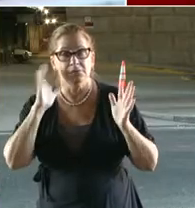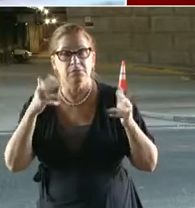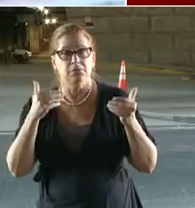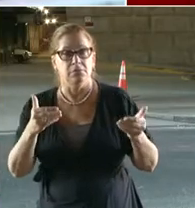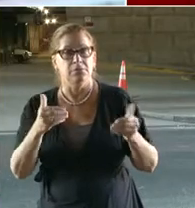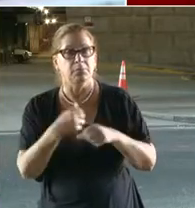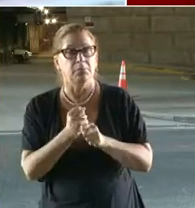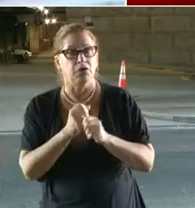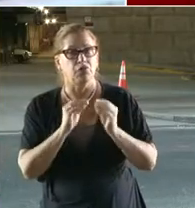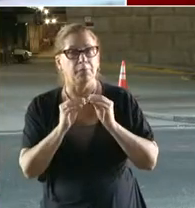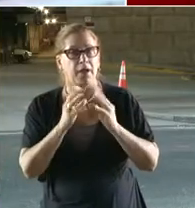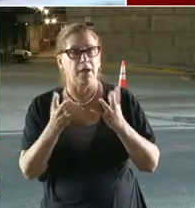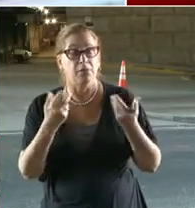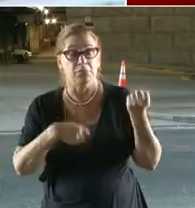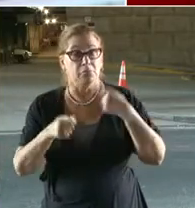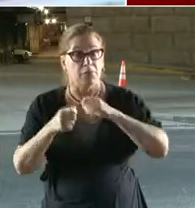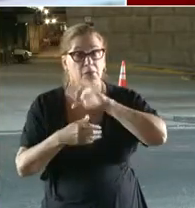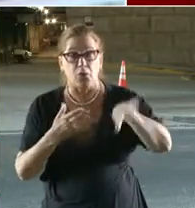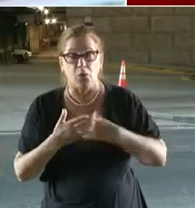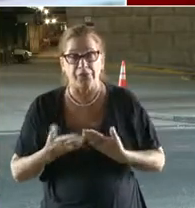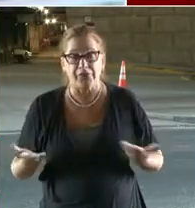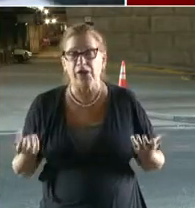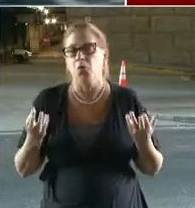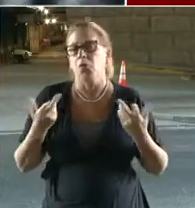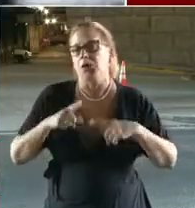and I'm happy to answer any questions that you may have.